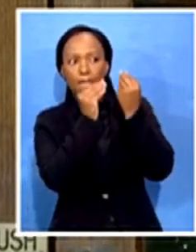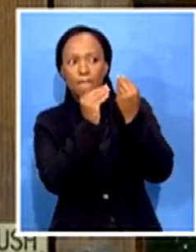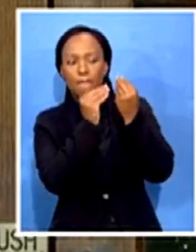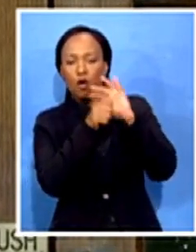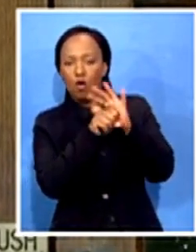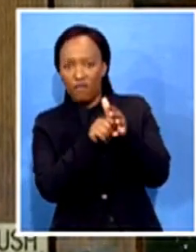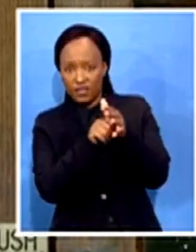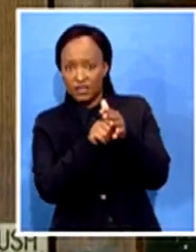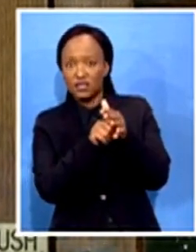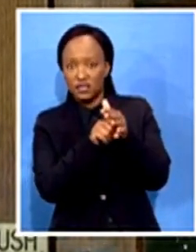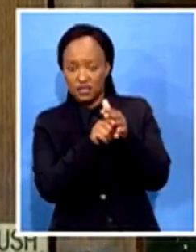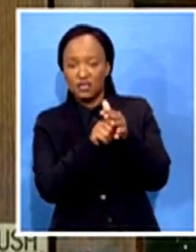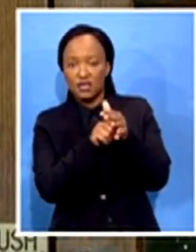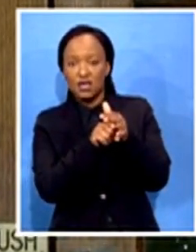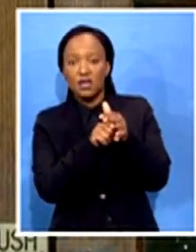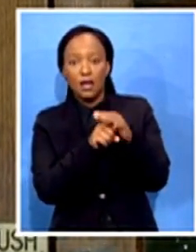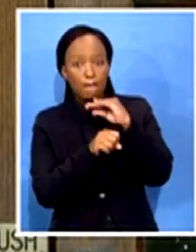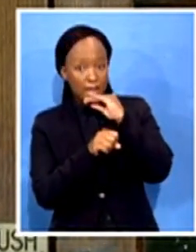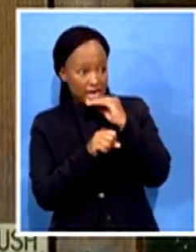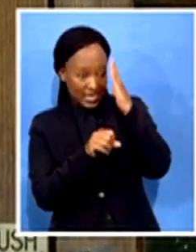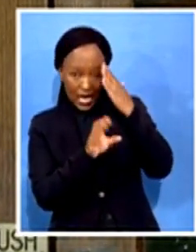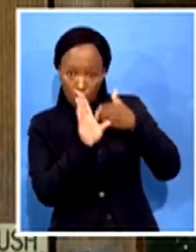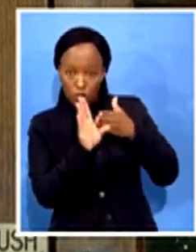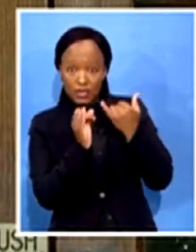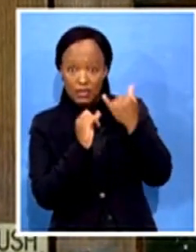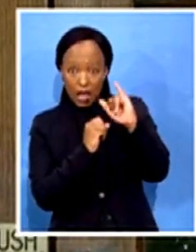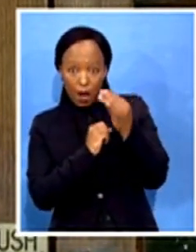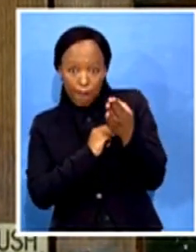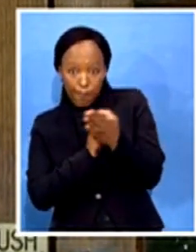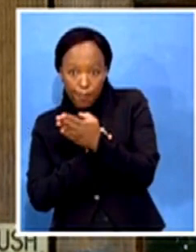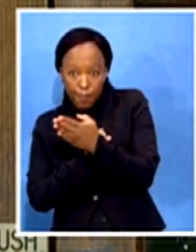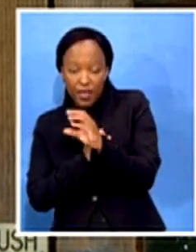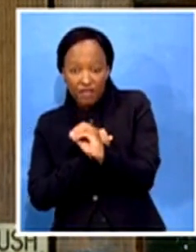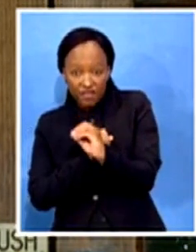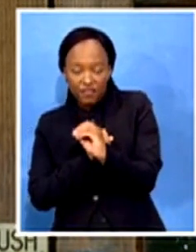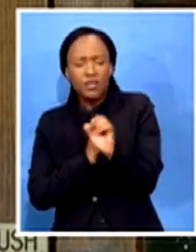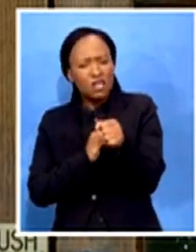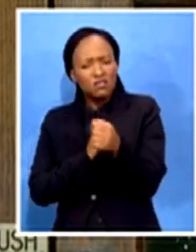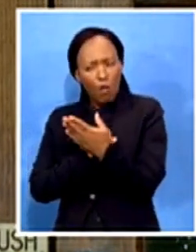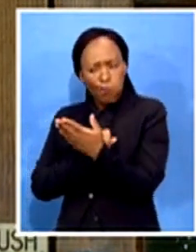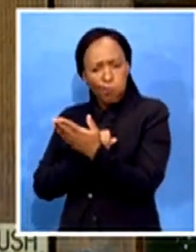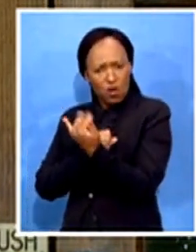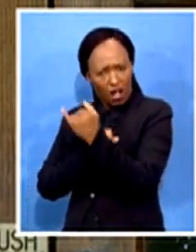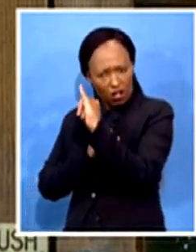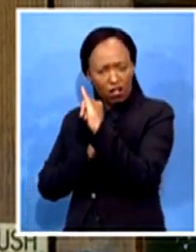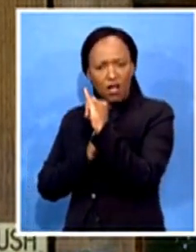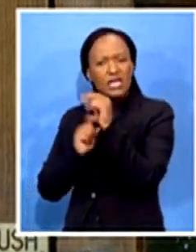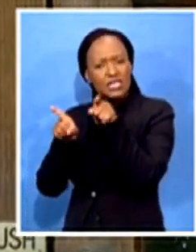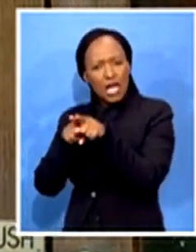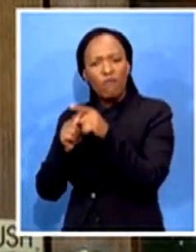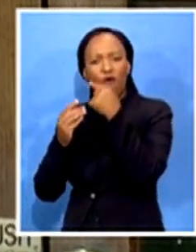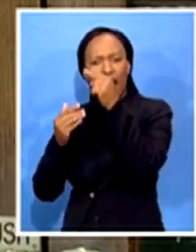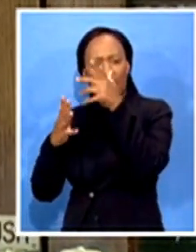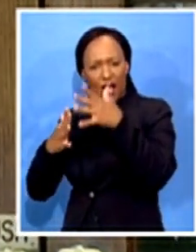that psychosocial support to our markers, those who are infected or affected. We will also continue to do the same to